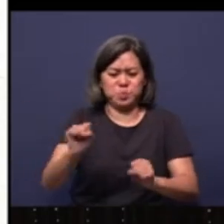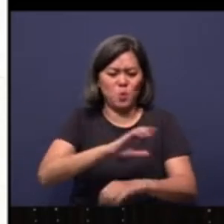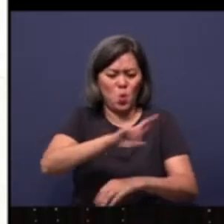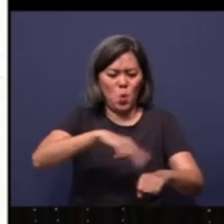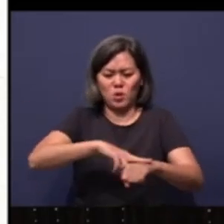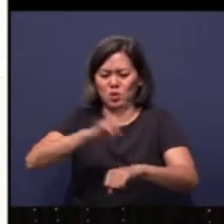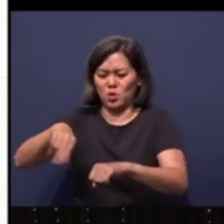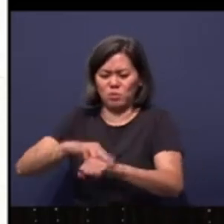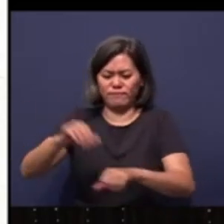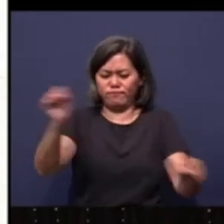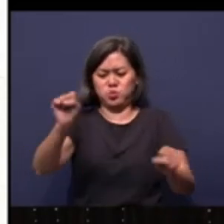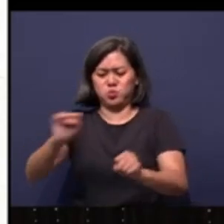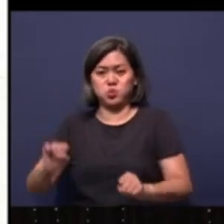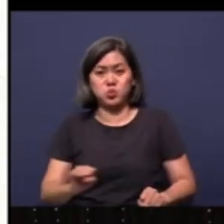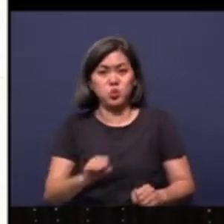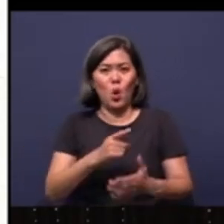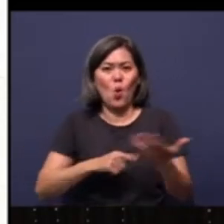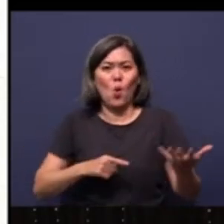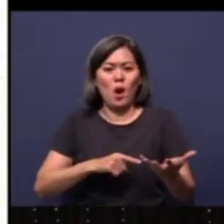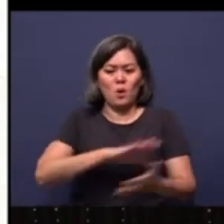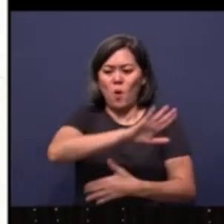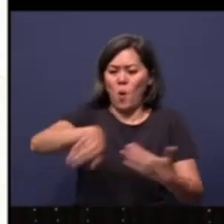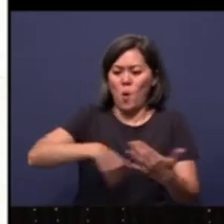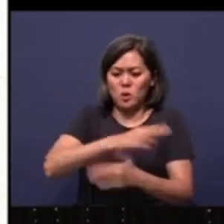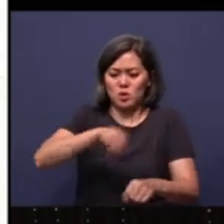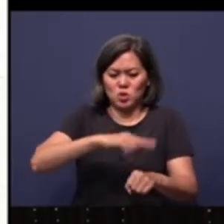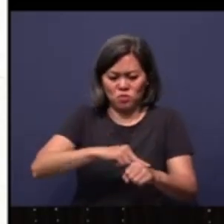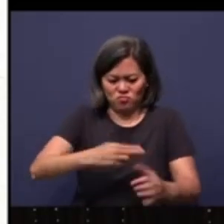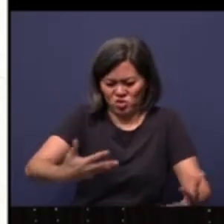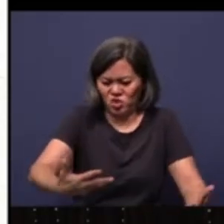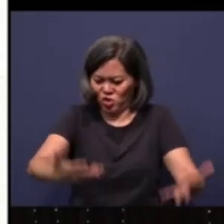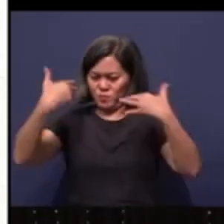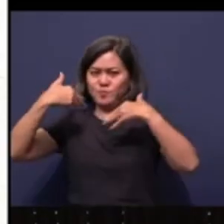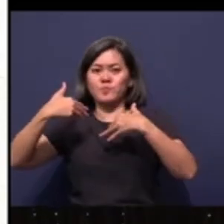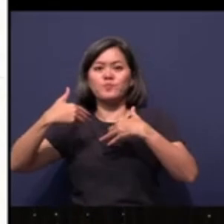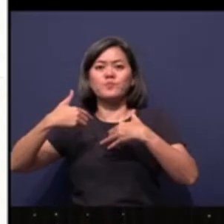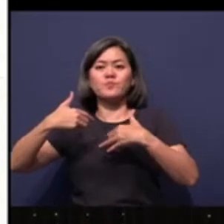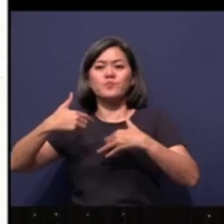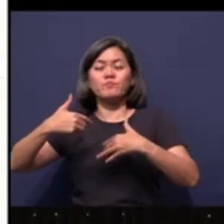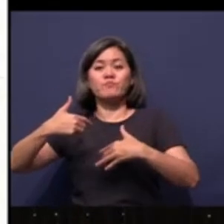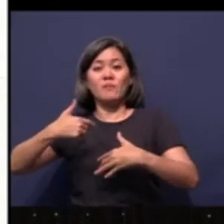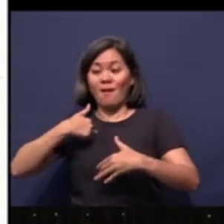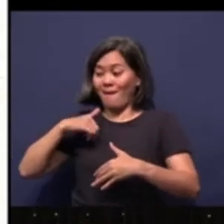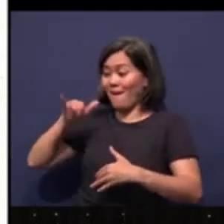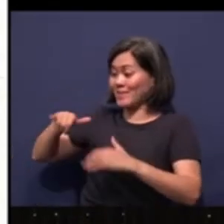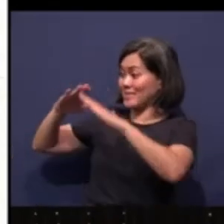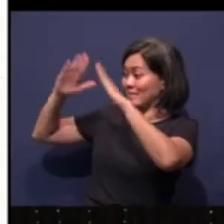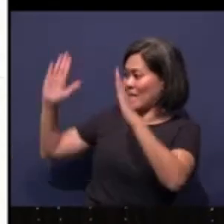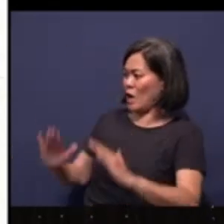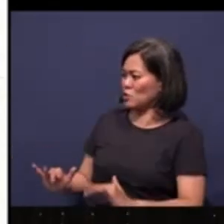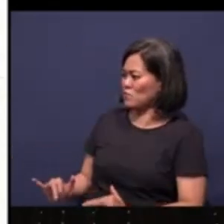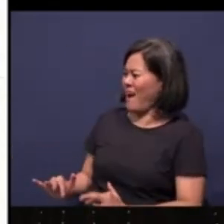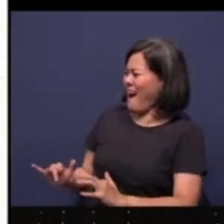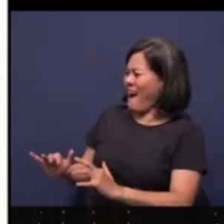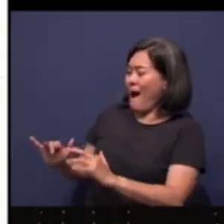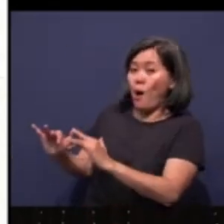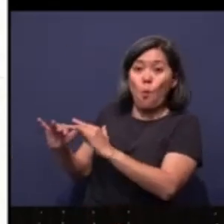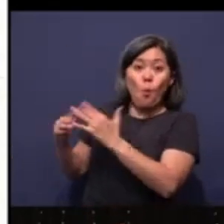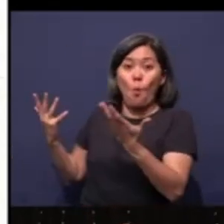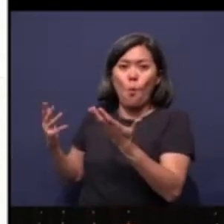what is desired by all nations. They will come and I will fill this house with glory,